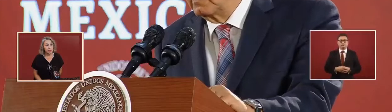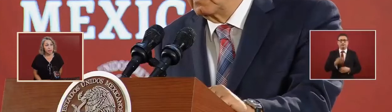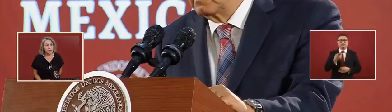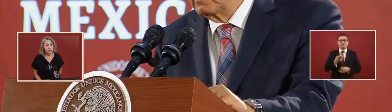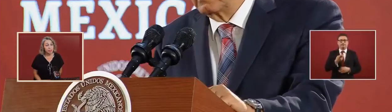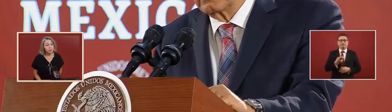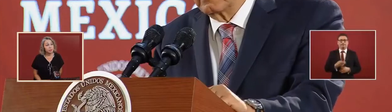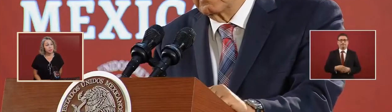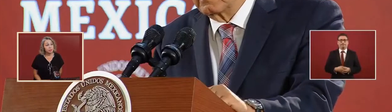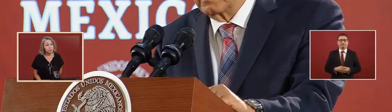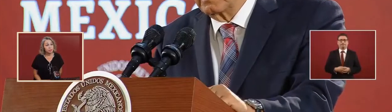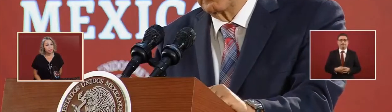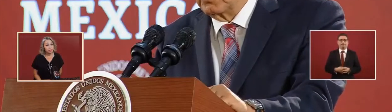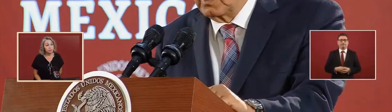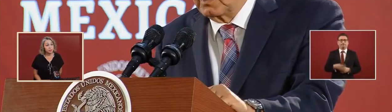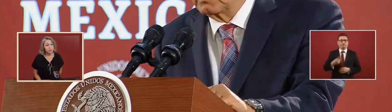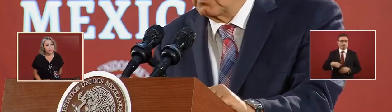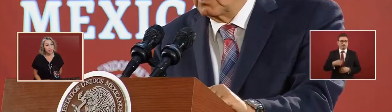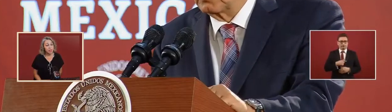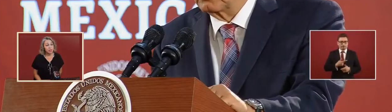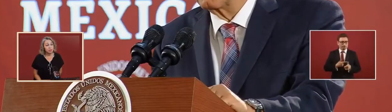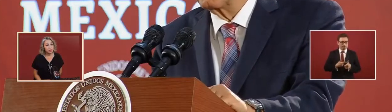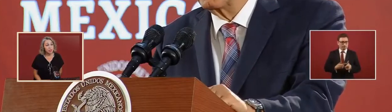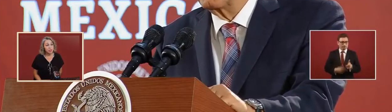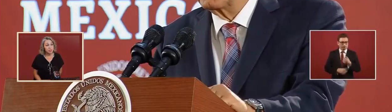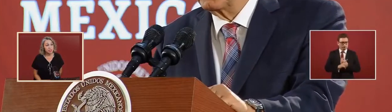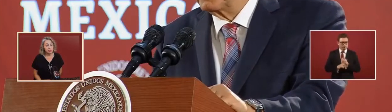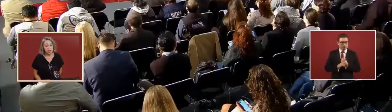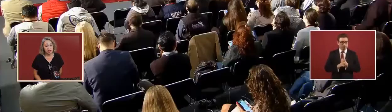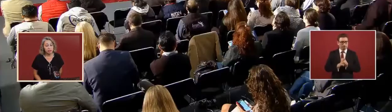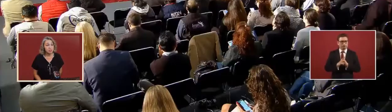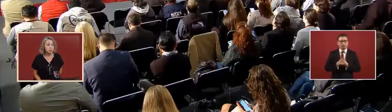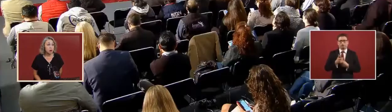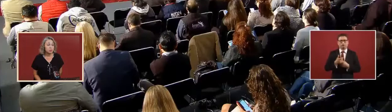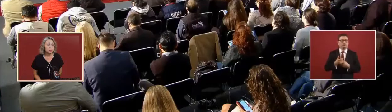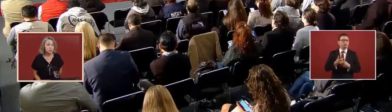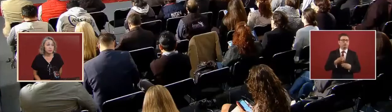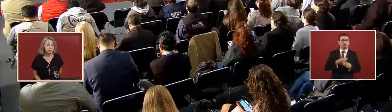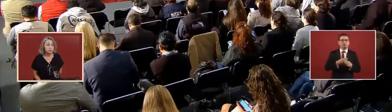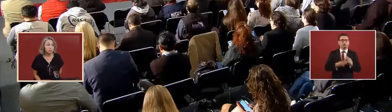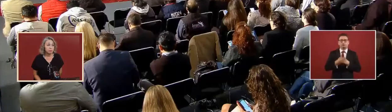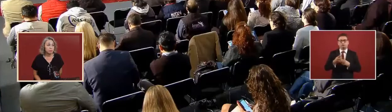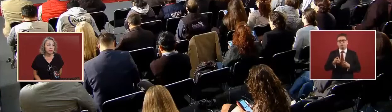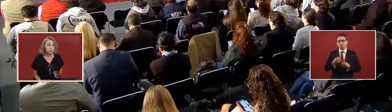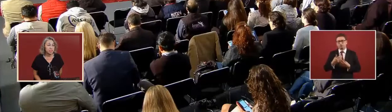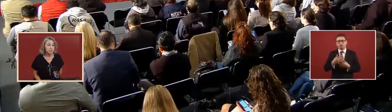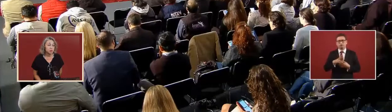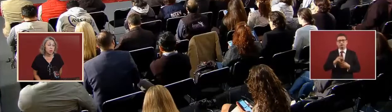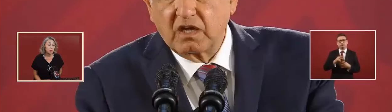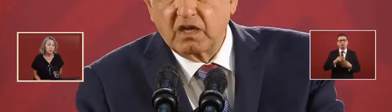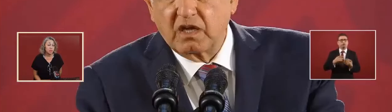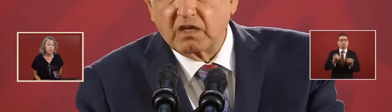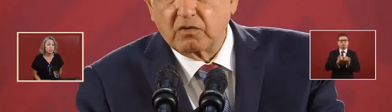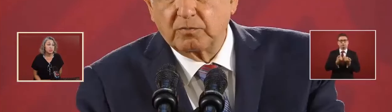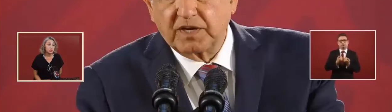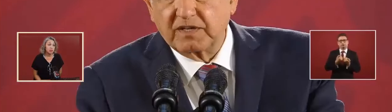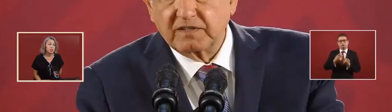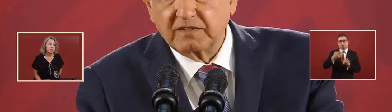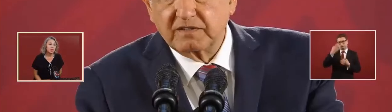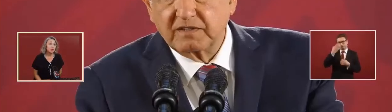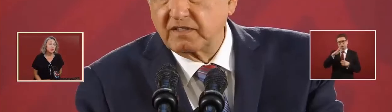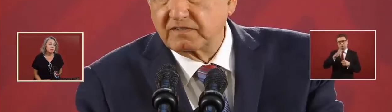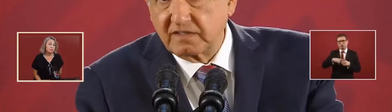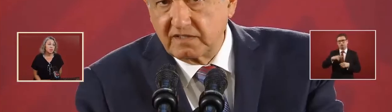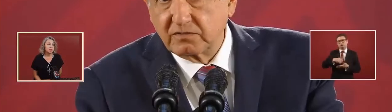and if we continue to have these problems of provisions we will continue to go to buying from foreign